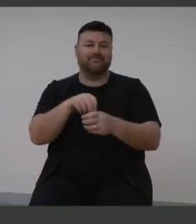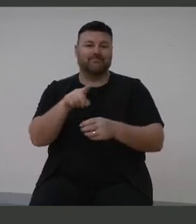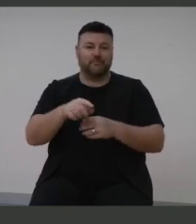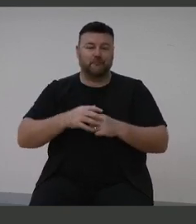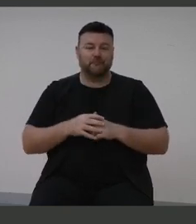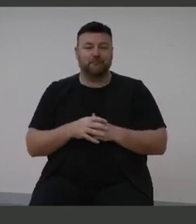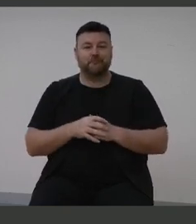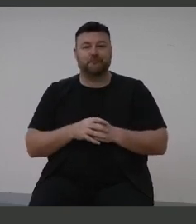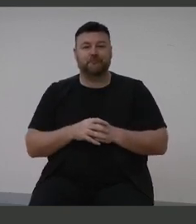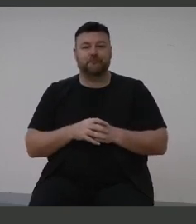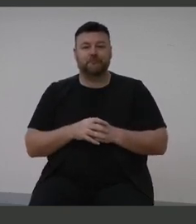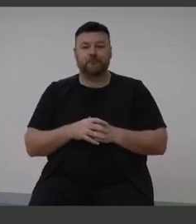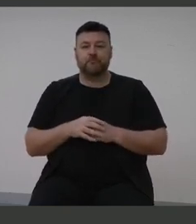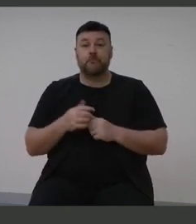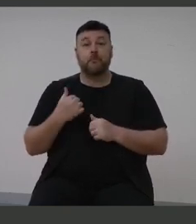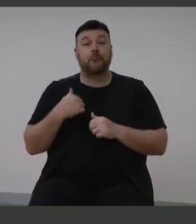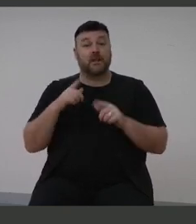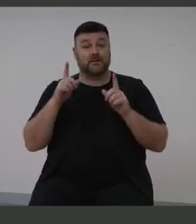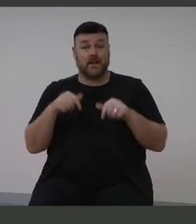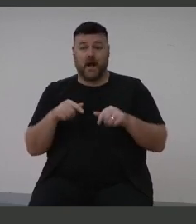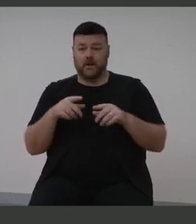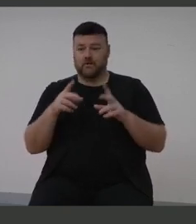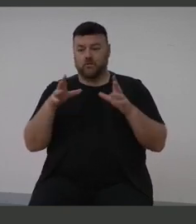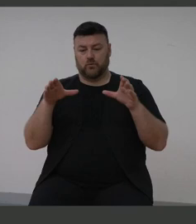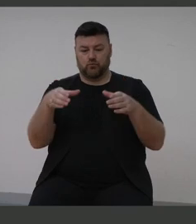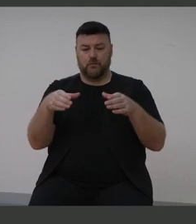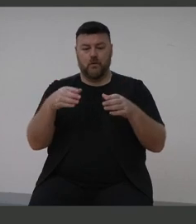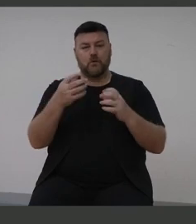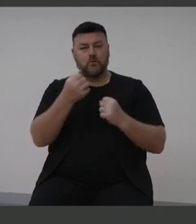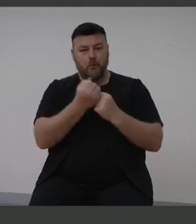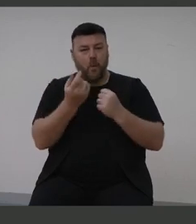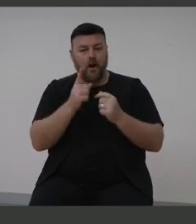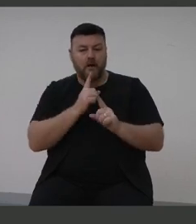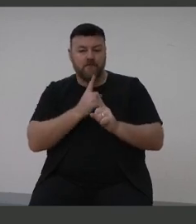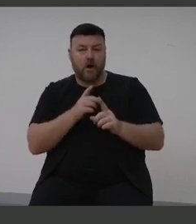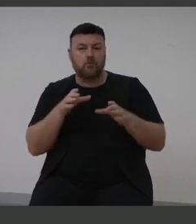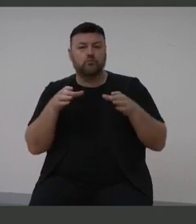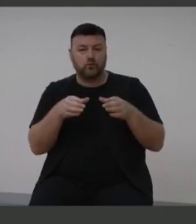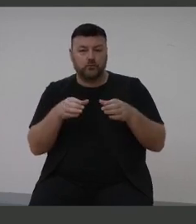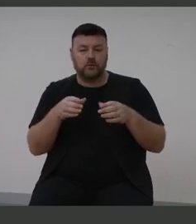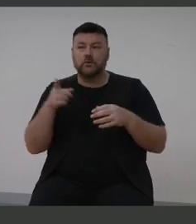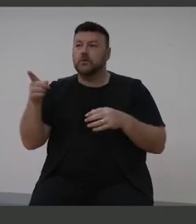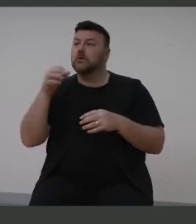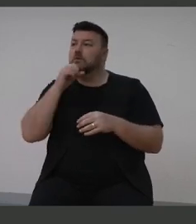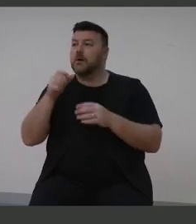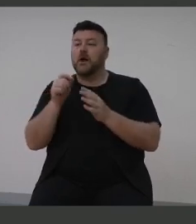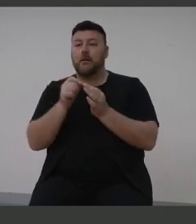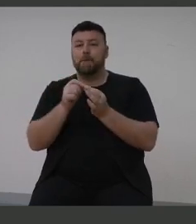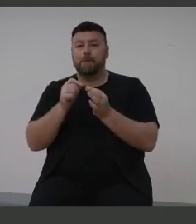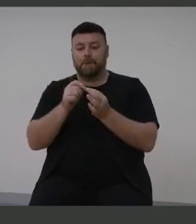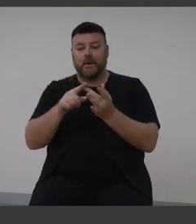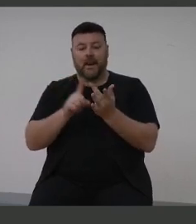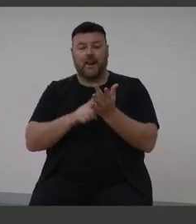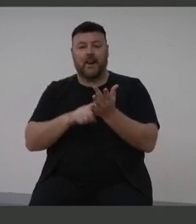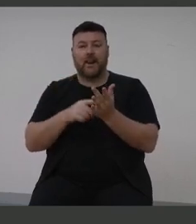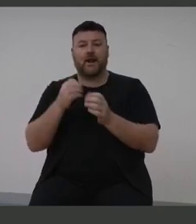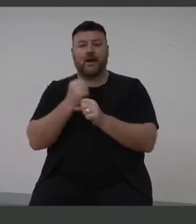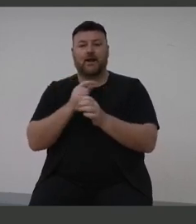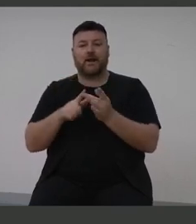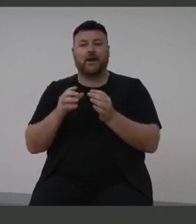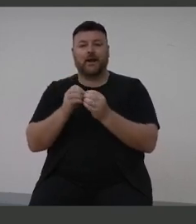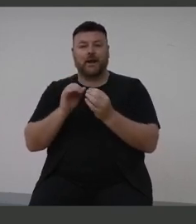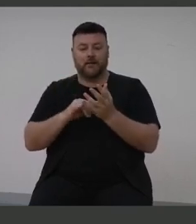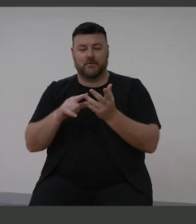We started a little support and advisory group. And Bill Gibson came up with the name CICADA because it stands